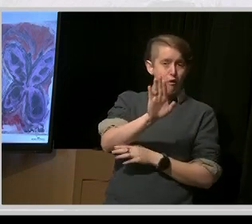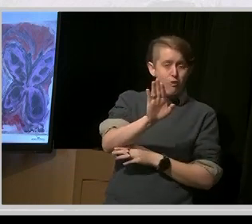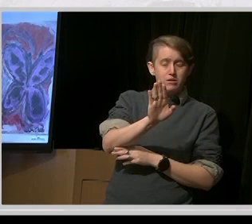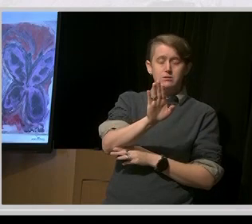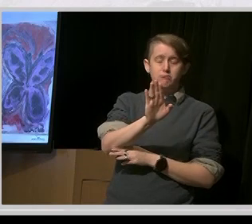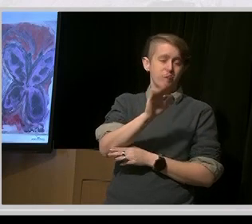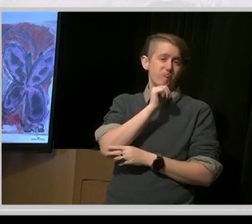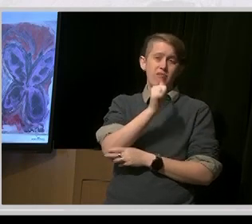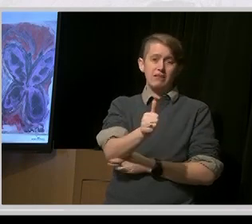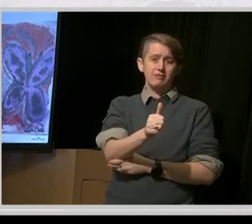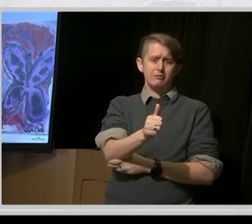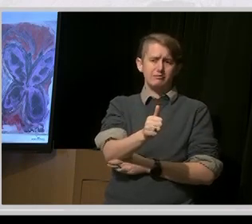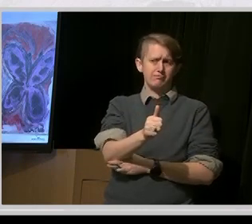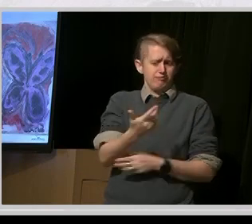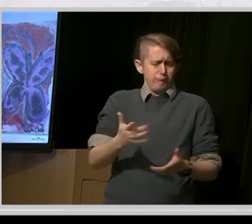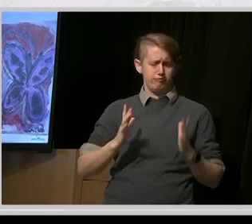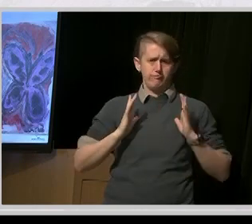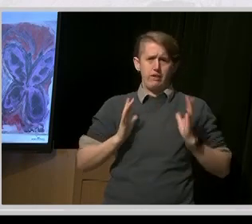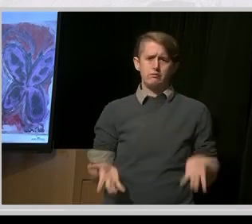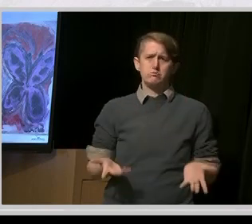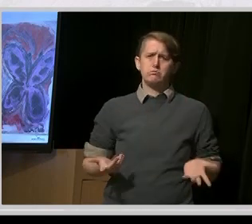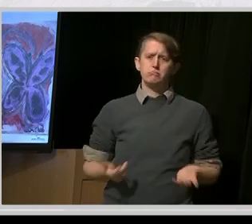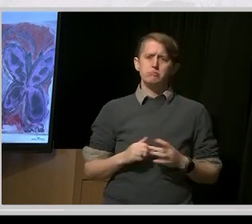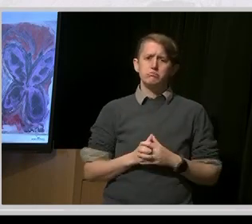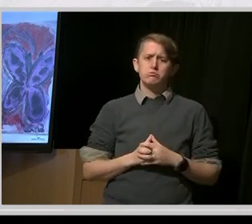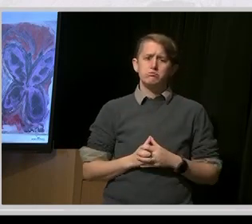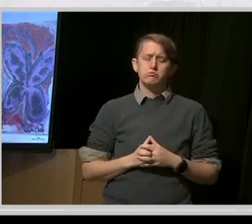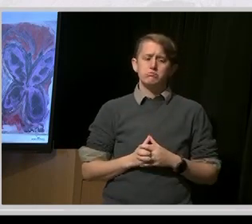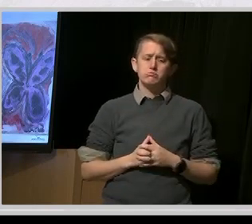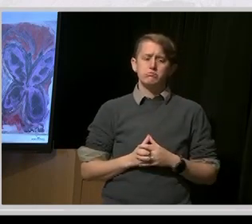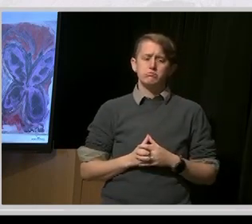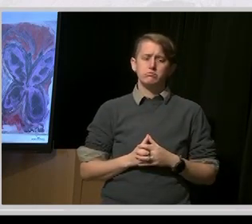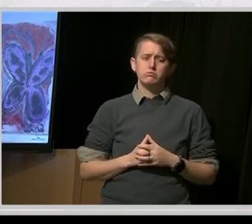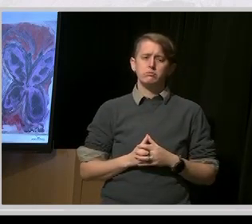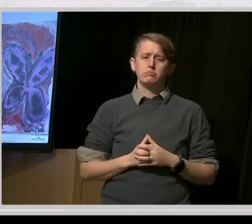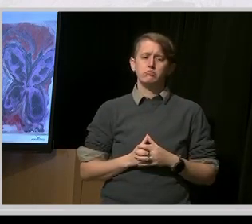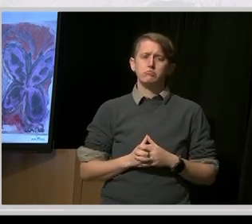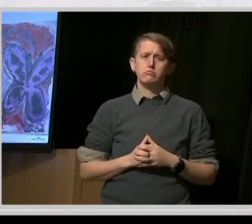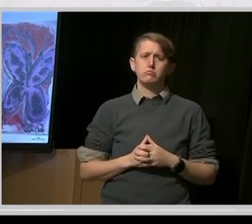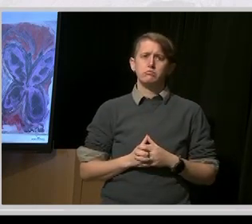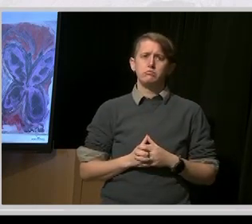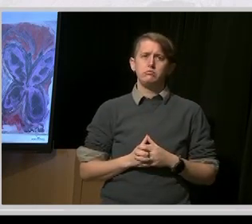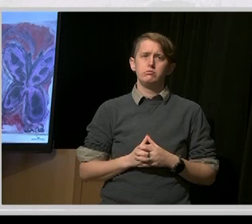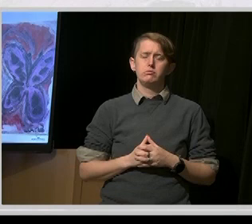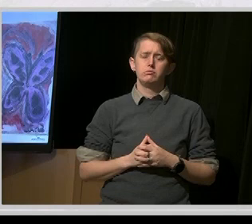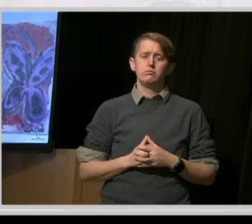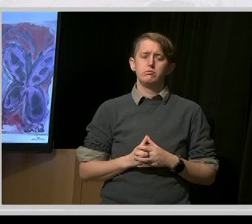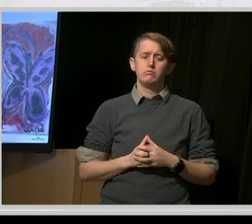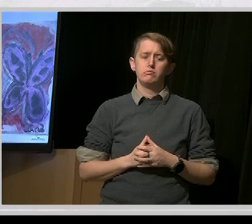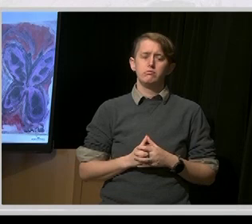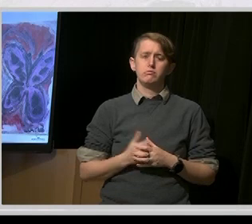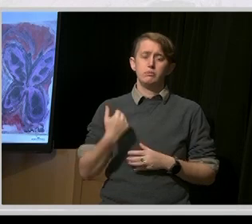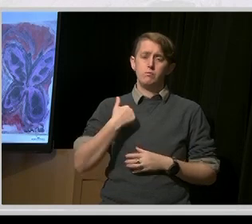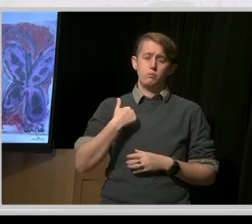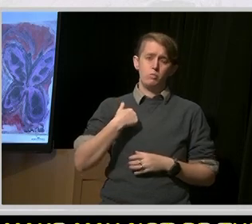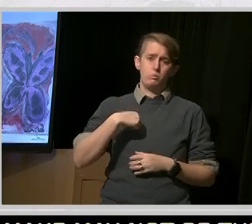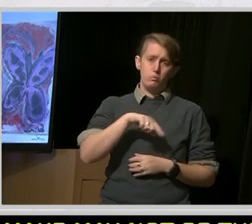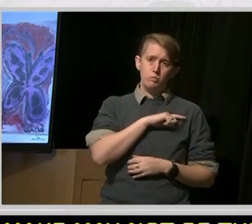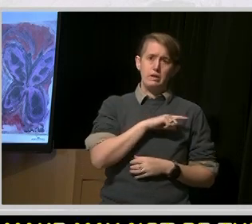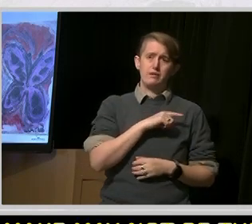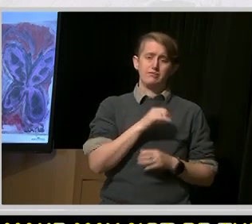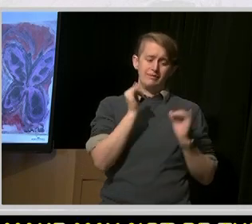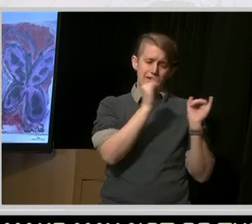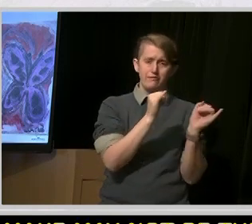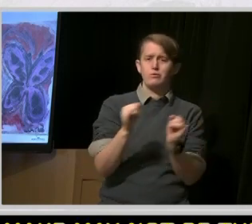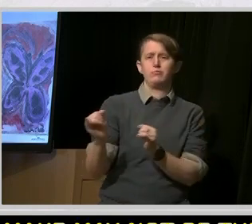but that's okay. As individuals, we need to be who we